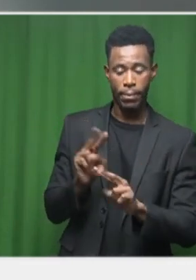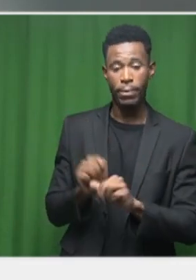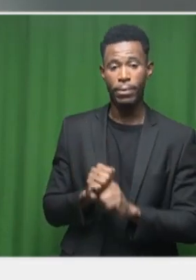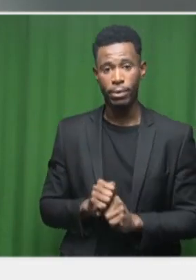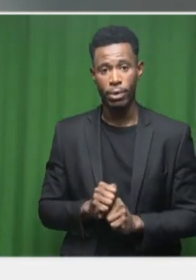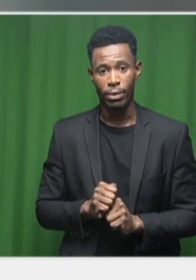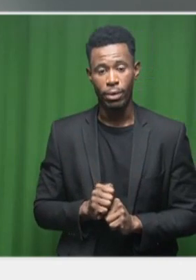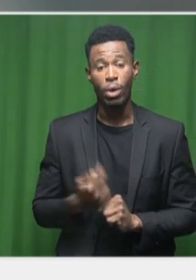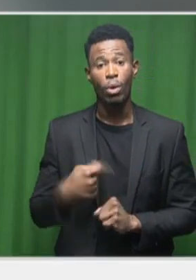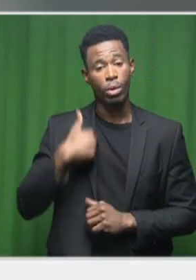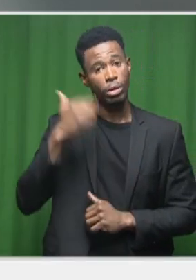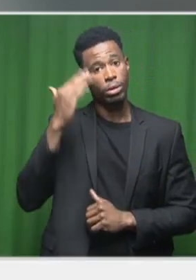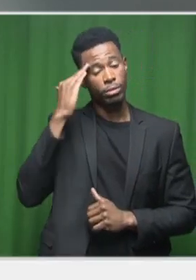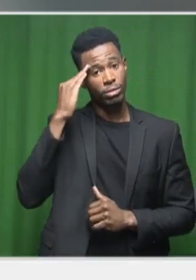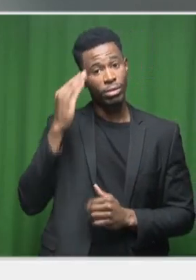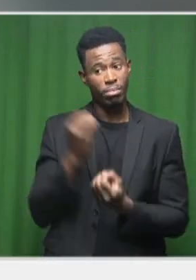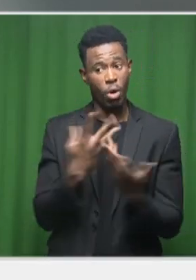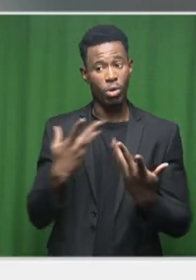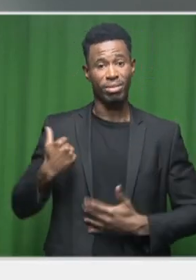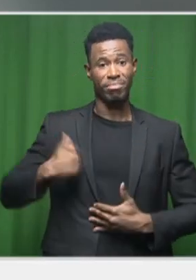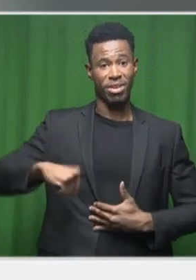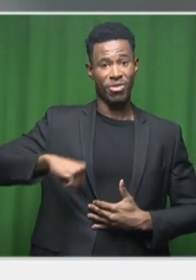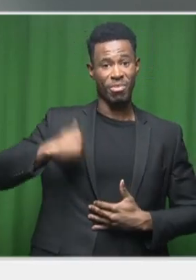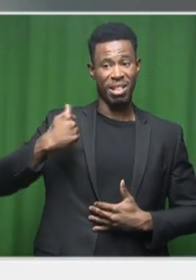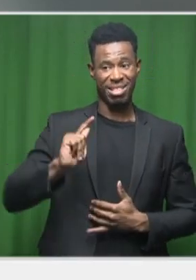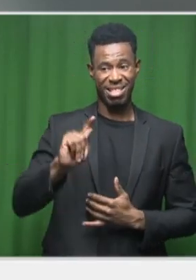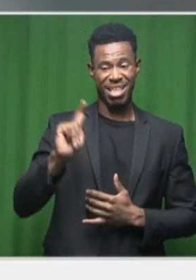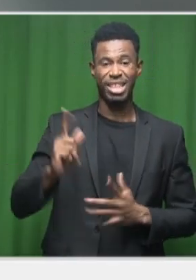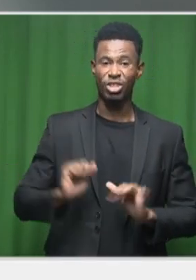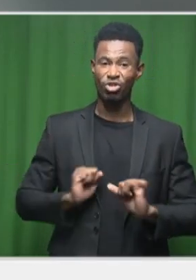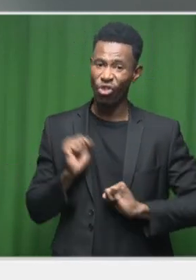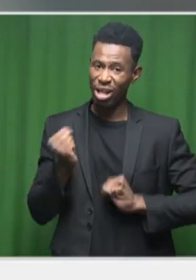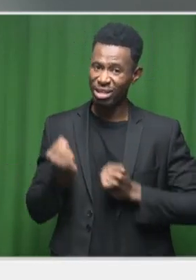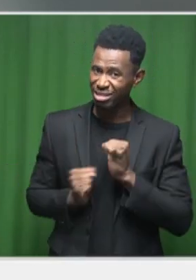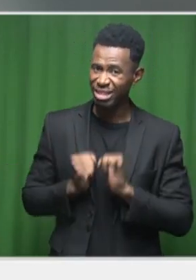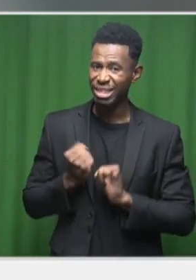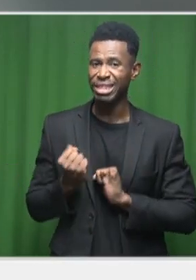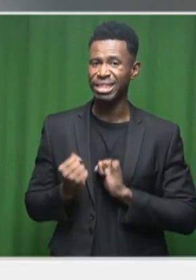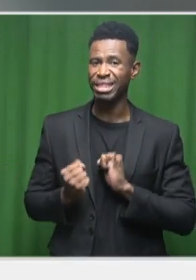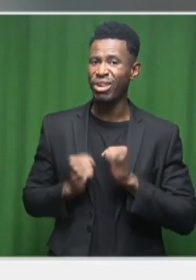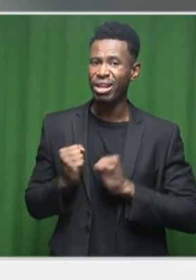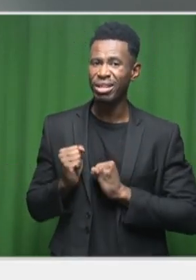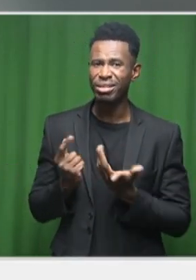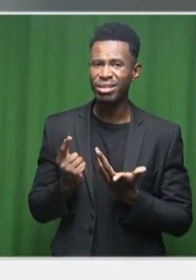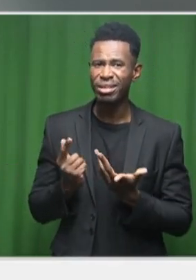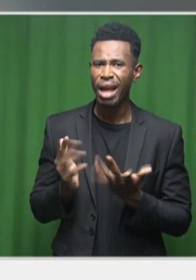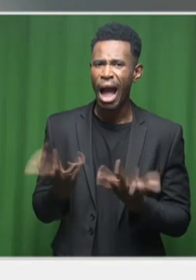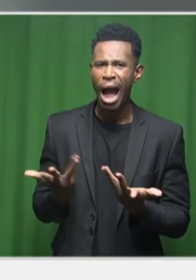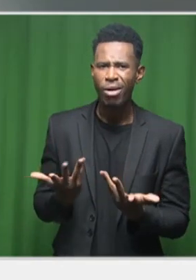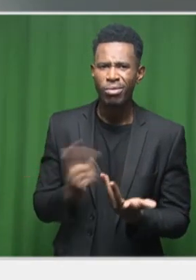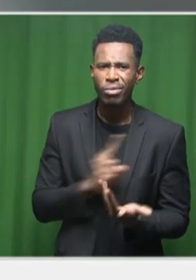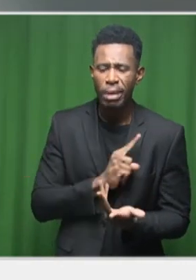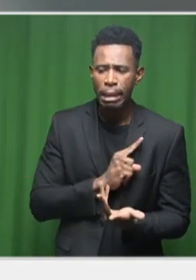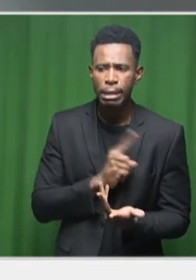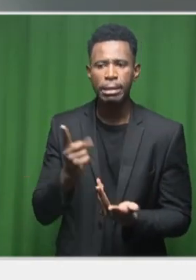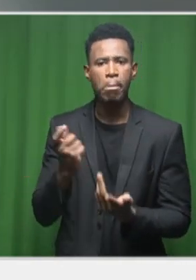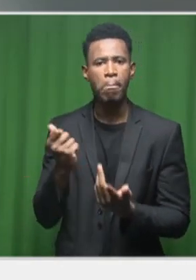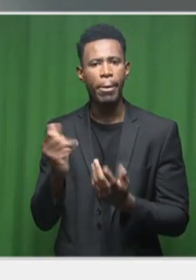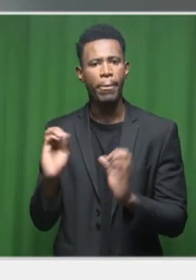know that municipalities are struggling. They're struggling with funding. They're struggling with capacity, with expertise and skills